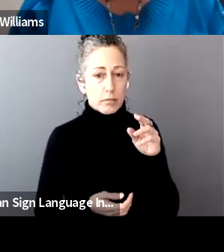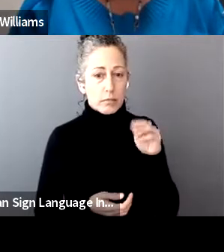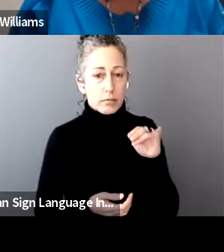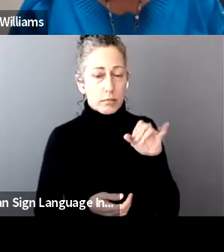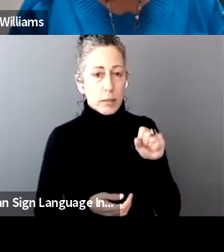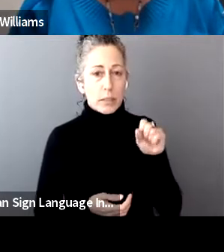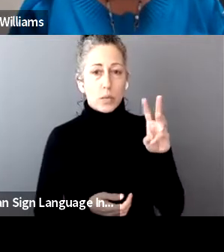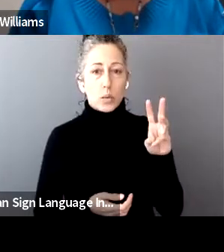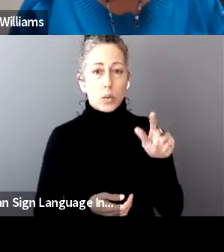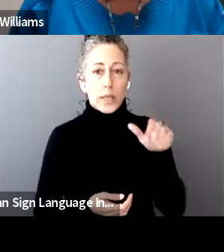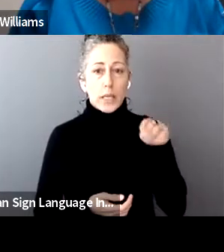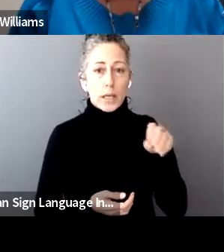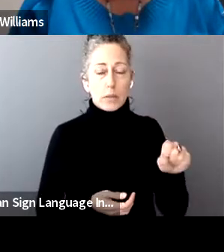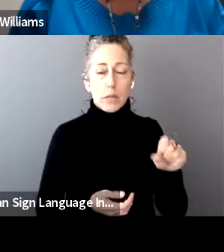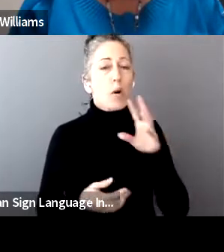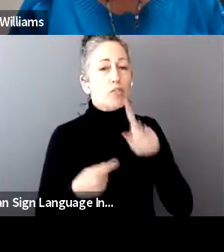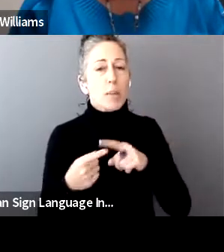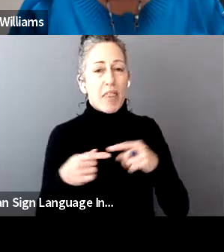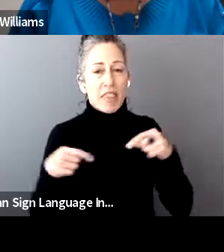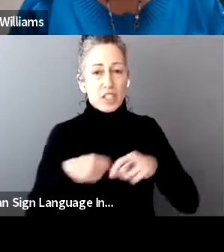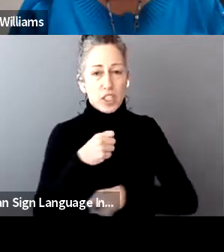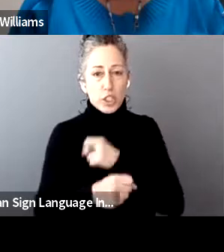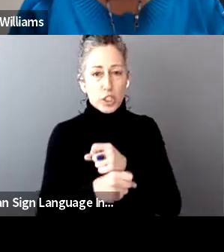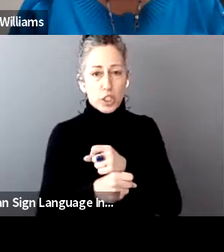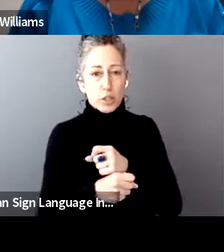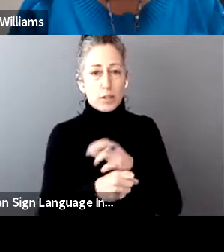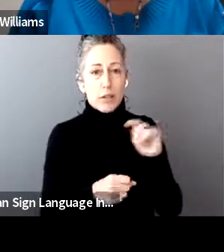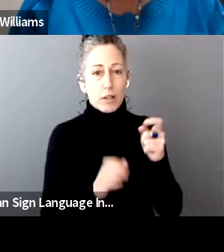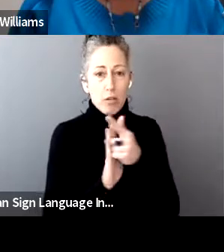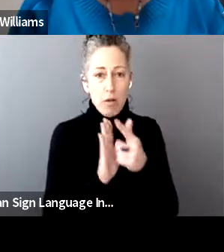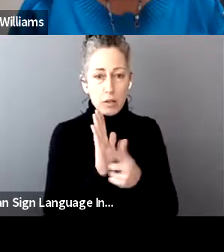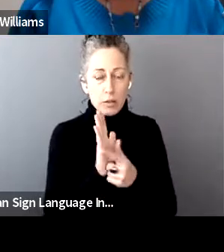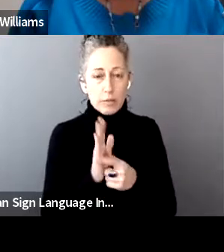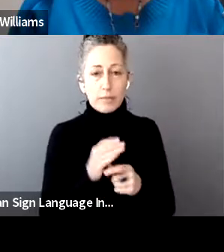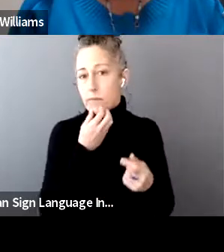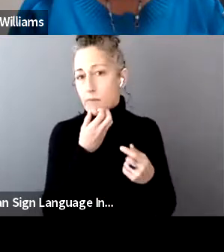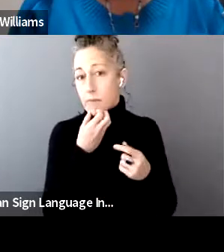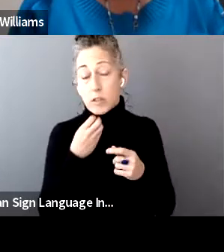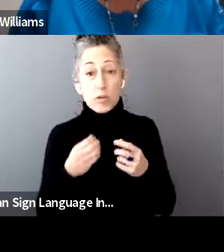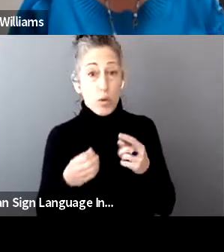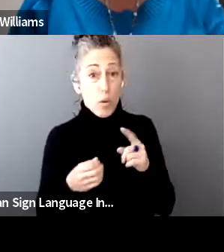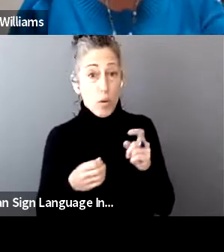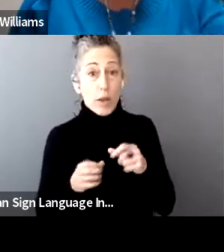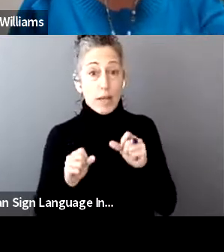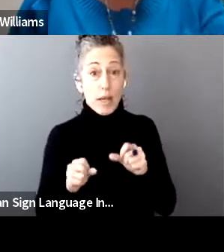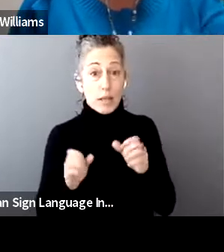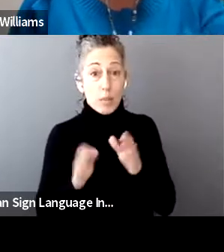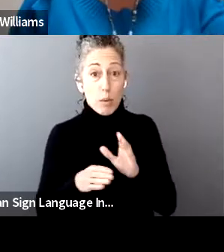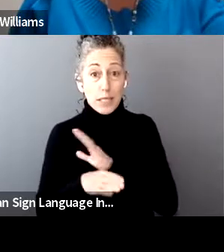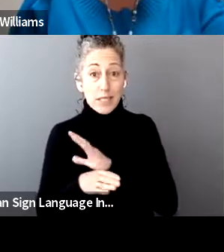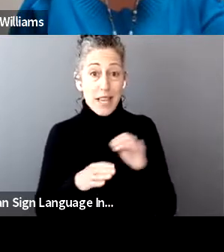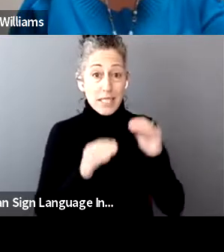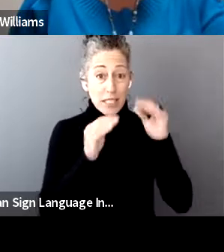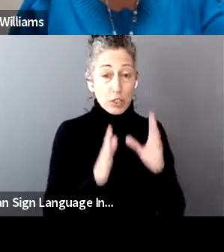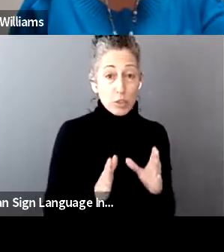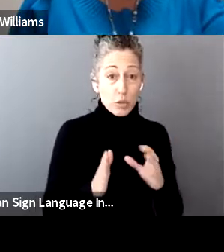tax law for this year that people might not be aware of. For example, can small businesses and teachers write